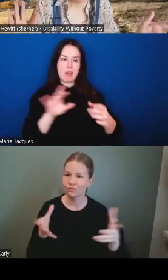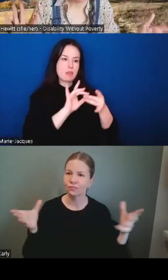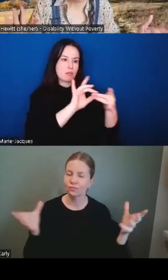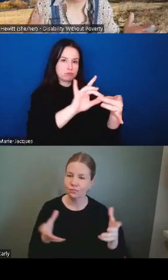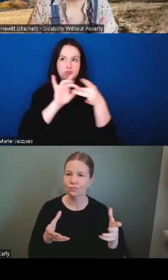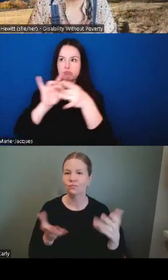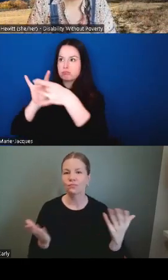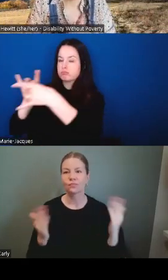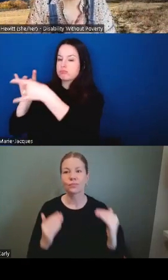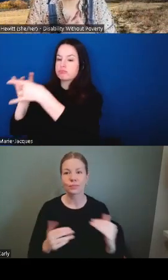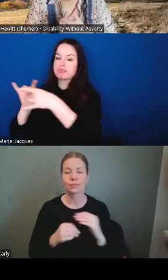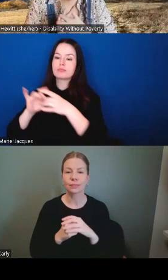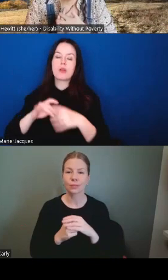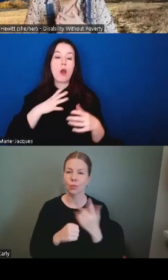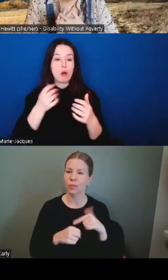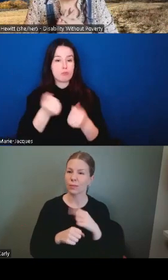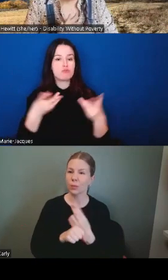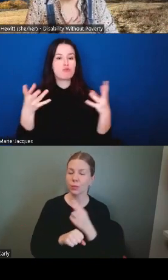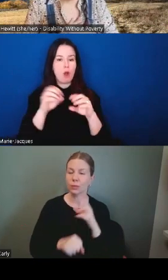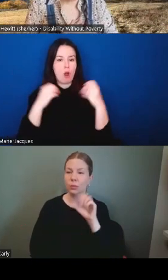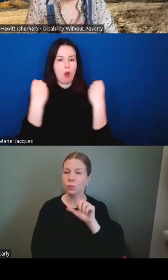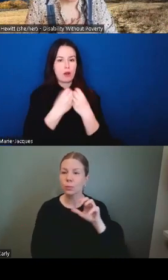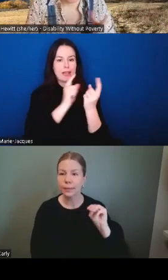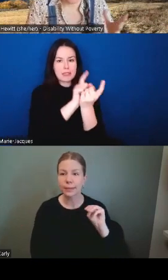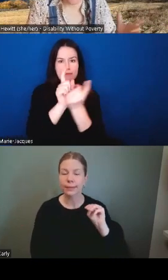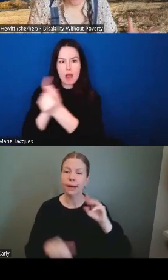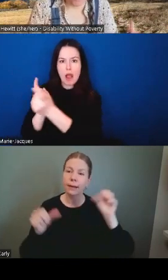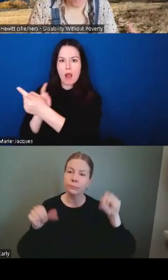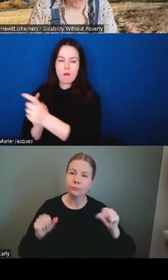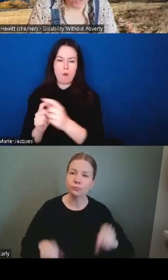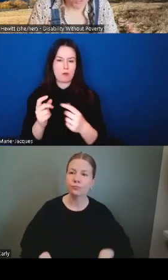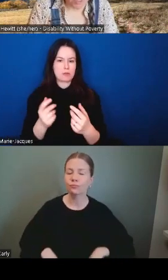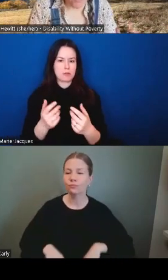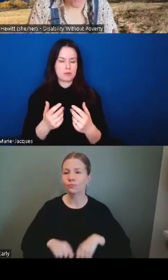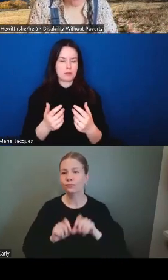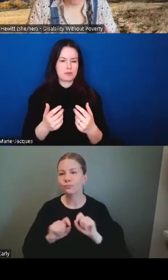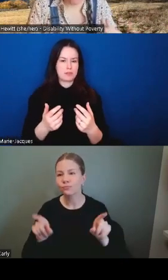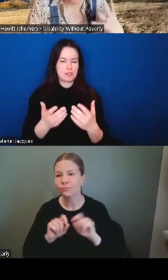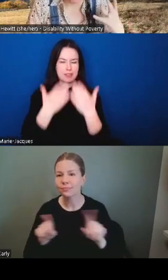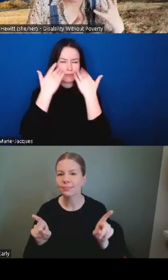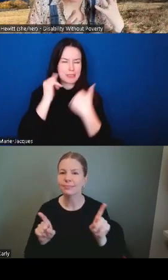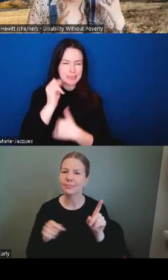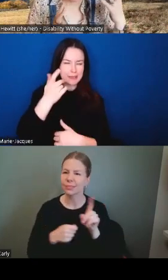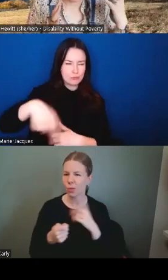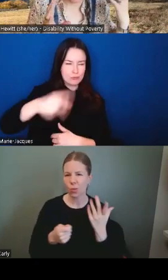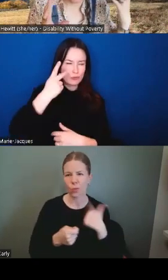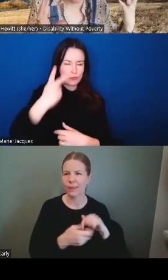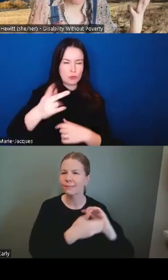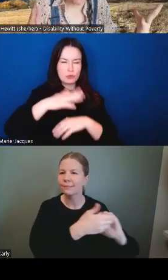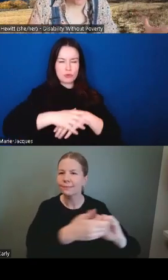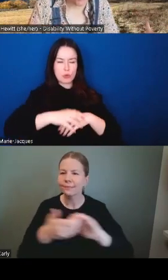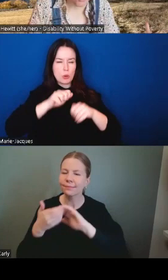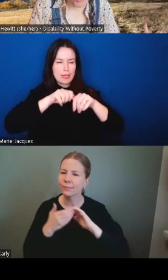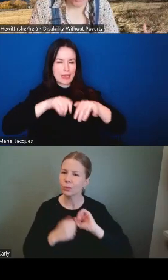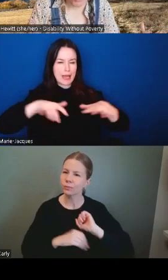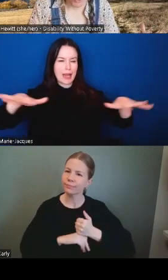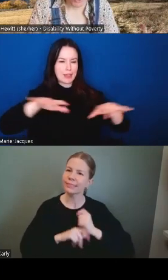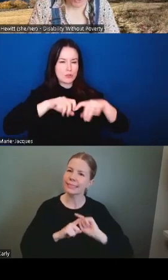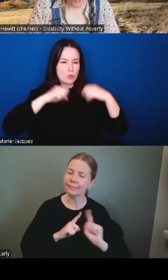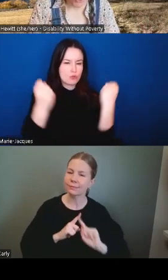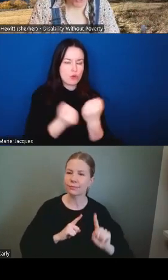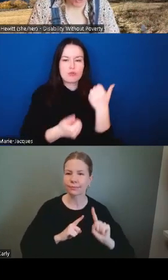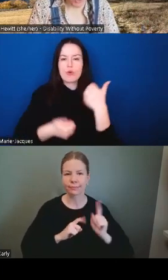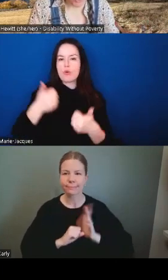on social media i hope you've seen um campaigns that we've worked on together and that that we are ready to